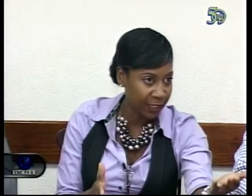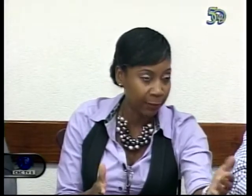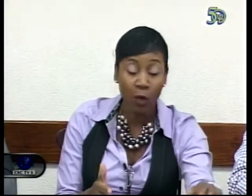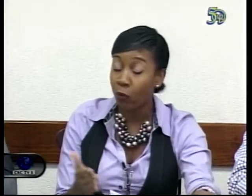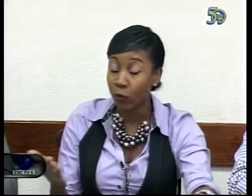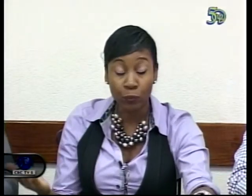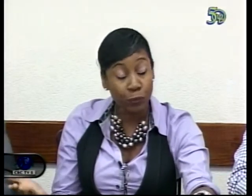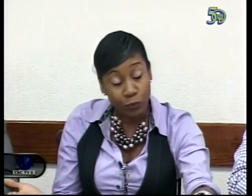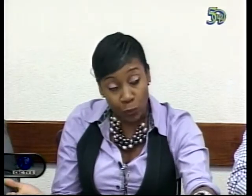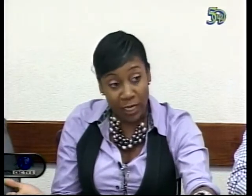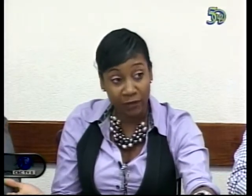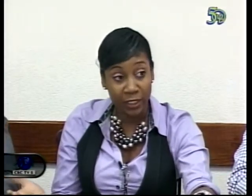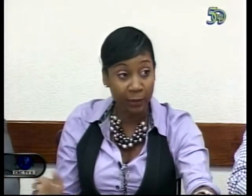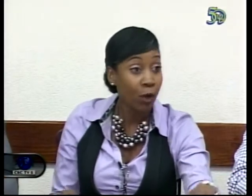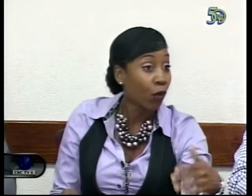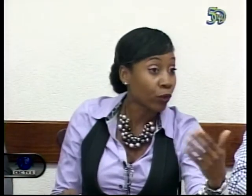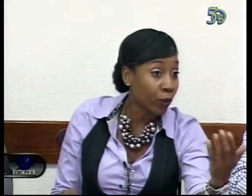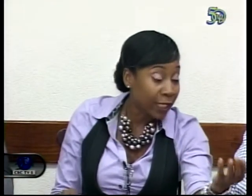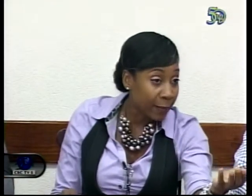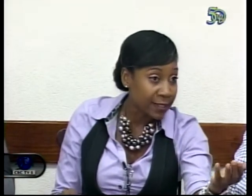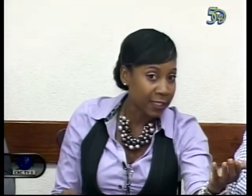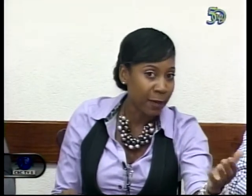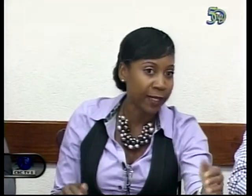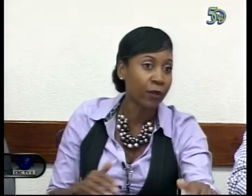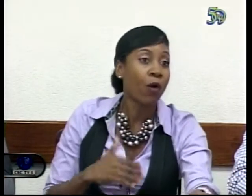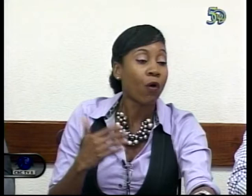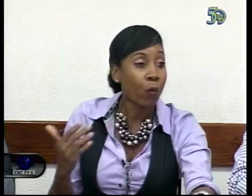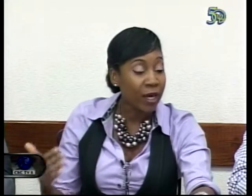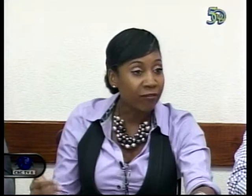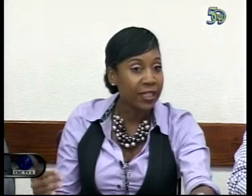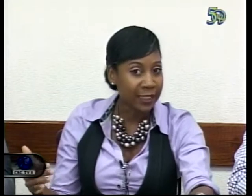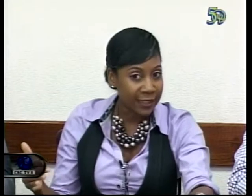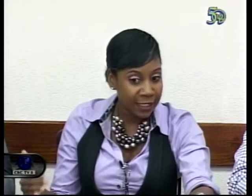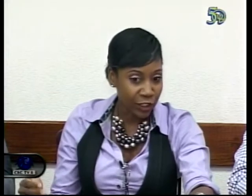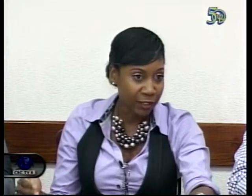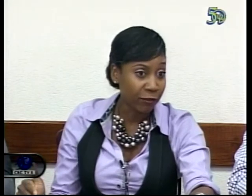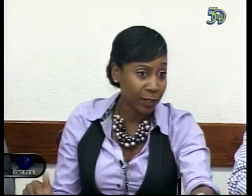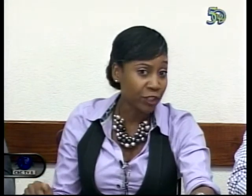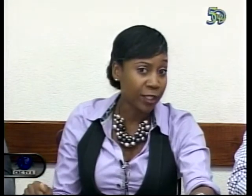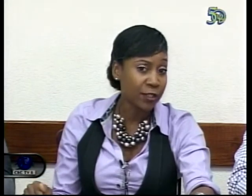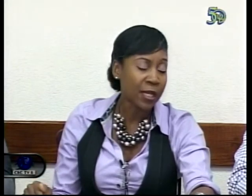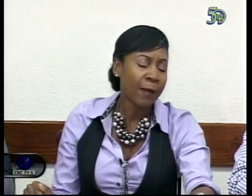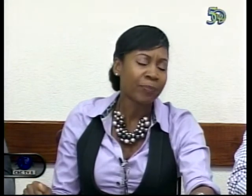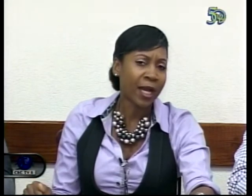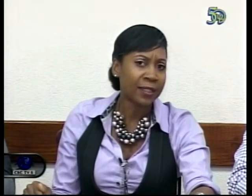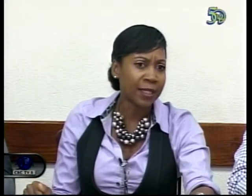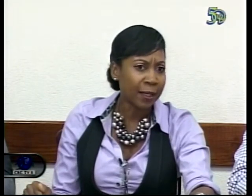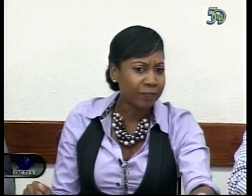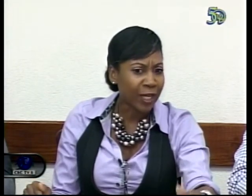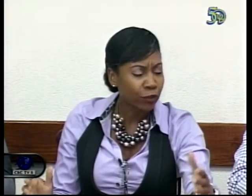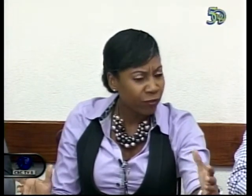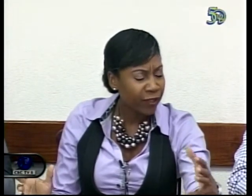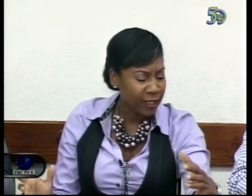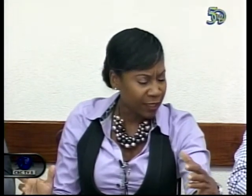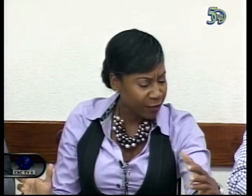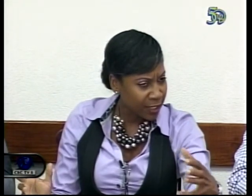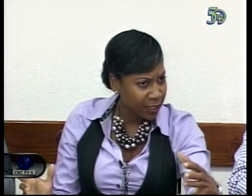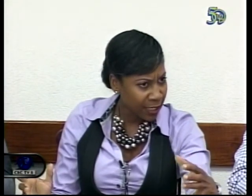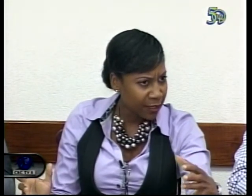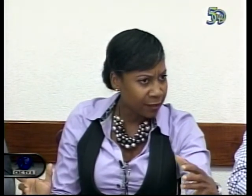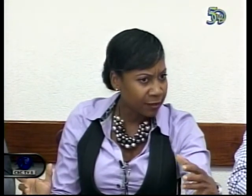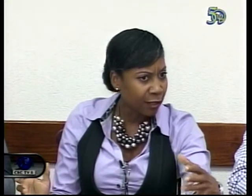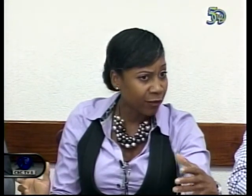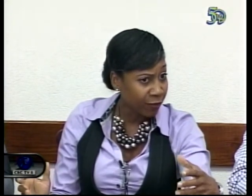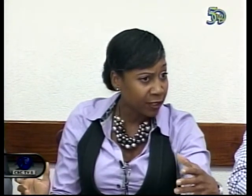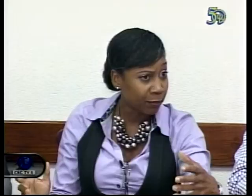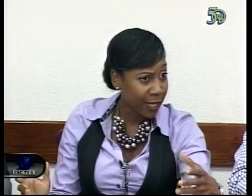have a claim, or no, you don't have a claim, or your claim has expired, or whatever that initial information is. And I do feel that there is a